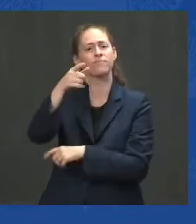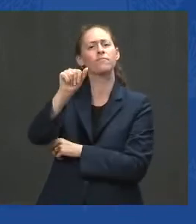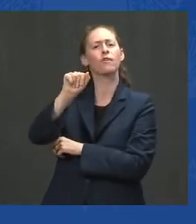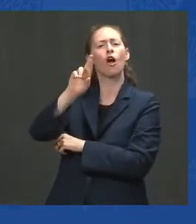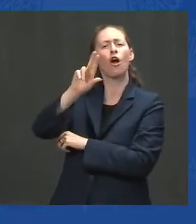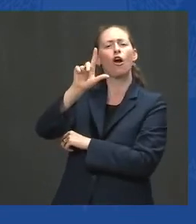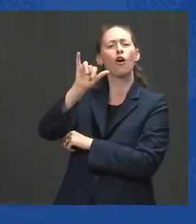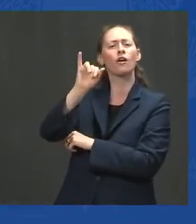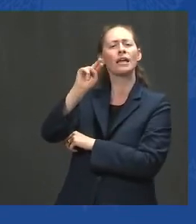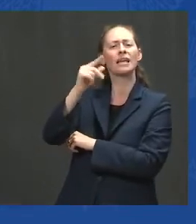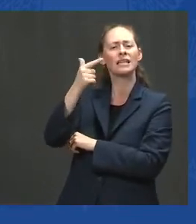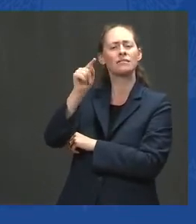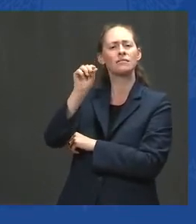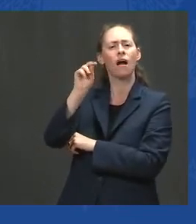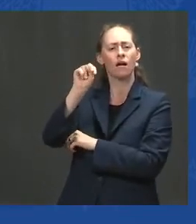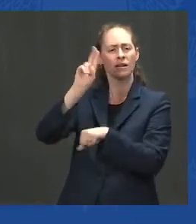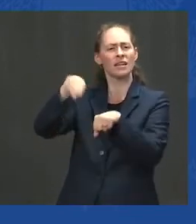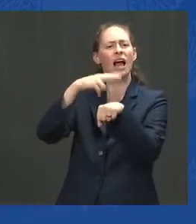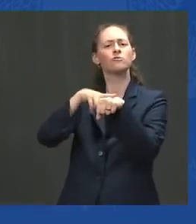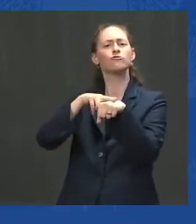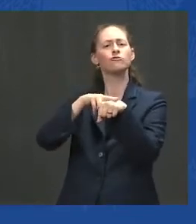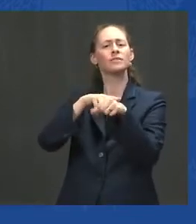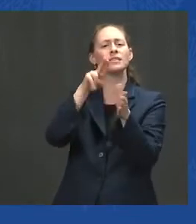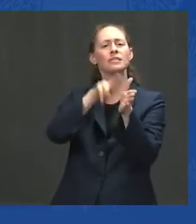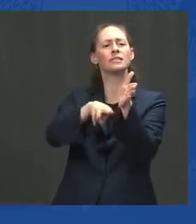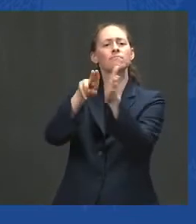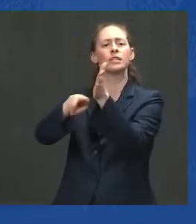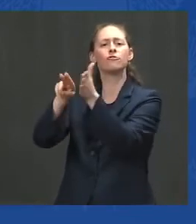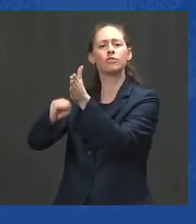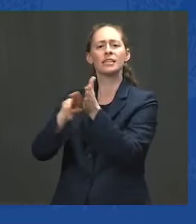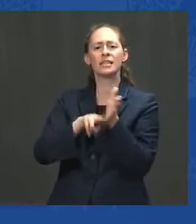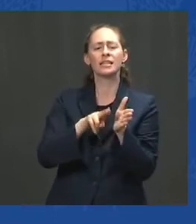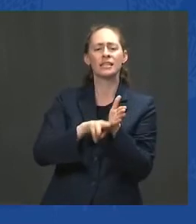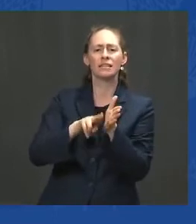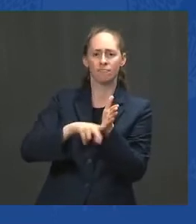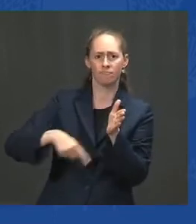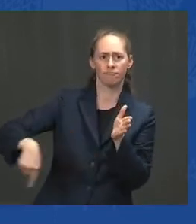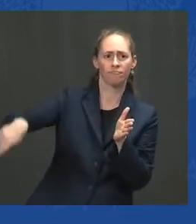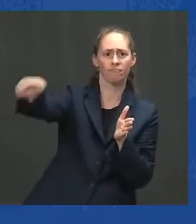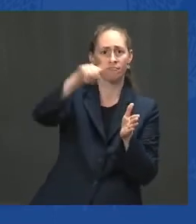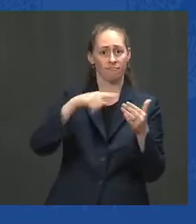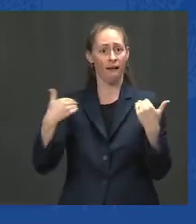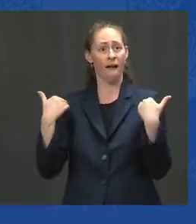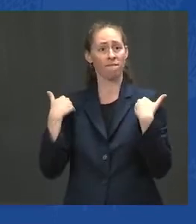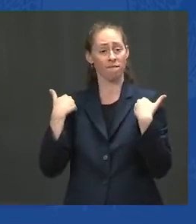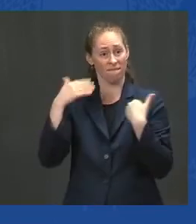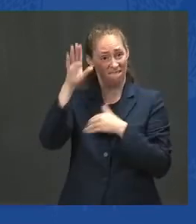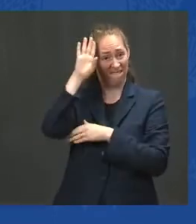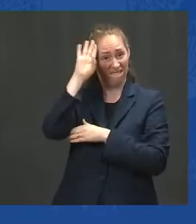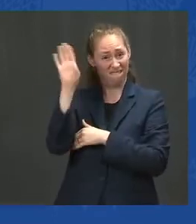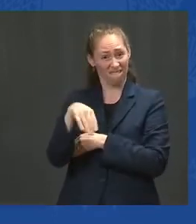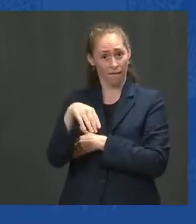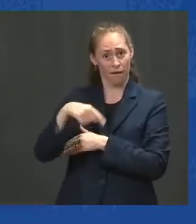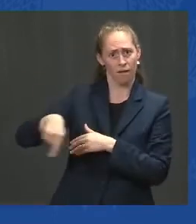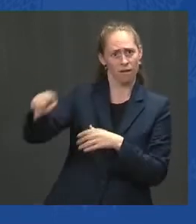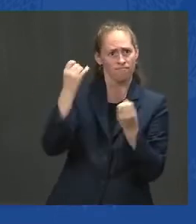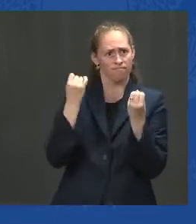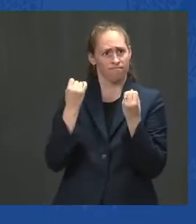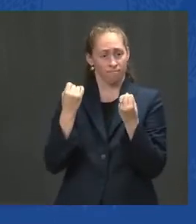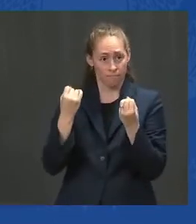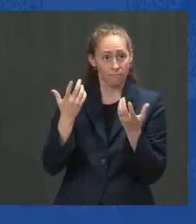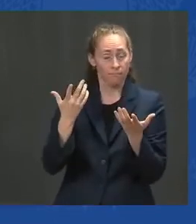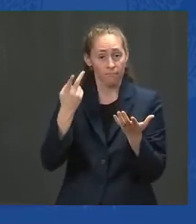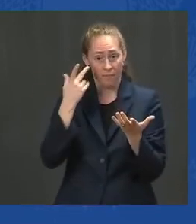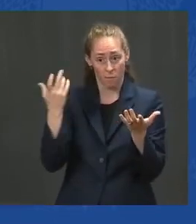I'm clear on my answer. I will not repeat the mistakes we've made in the past. The